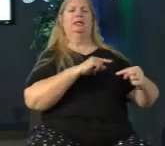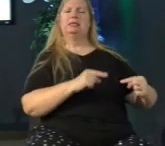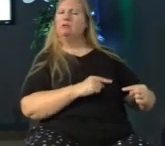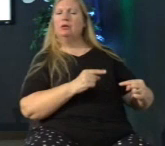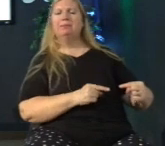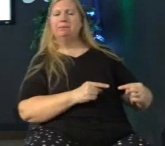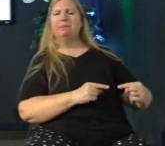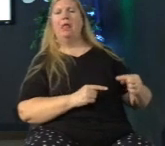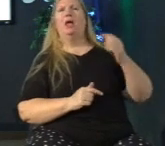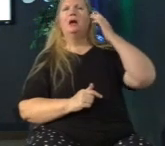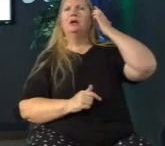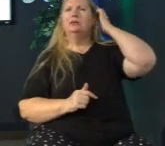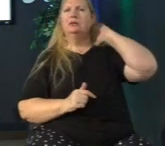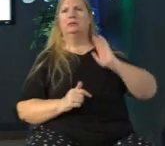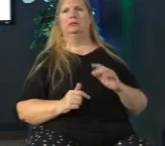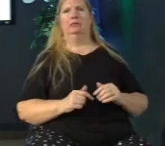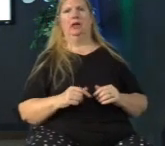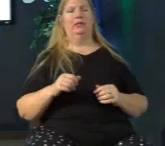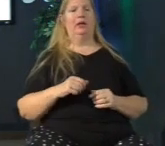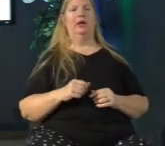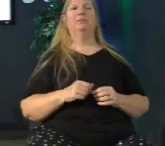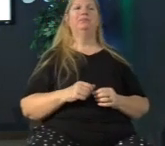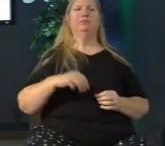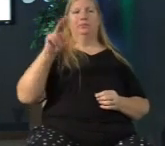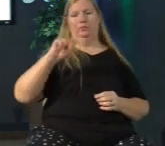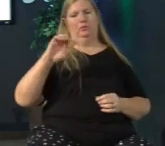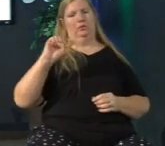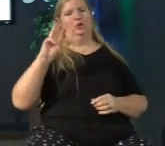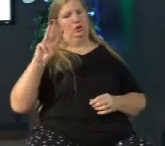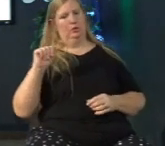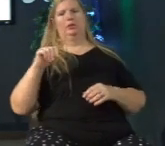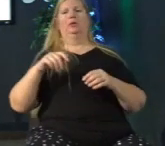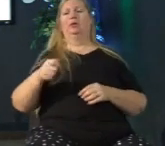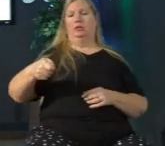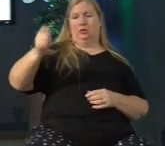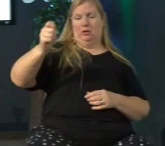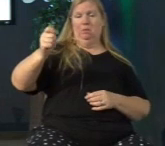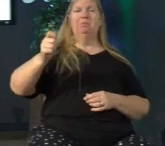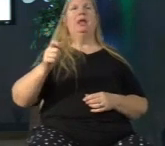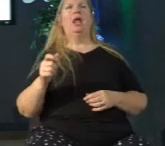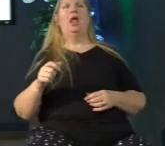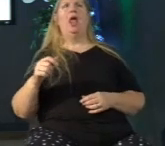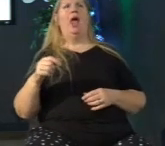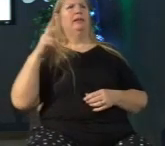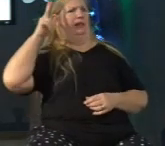you need only turn on the news to hear that local or national or world news